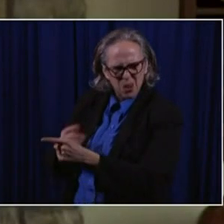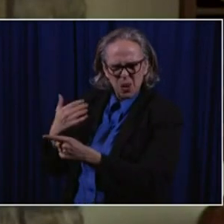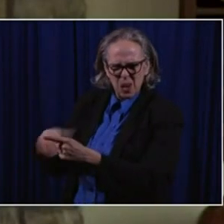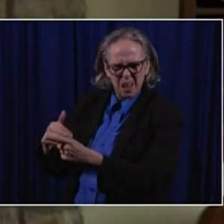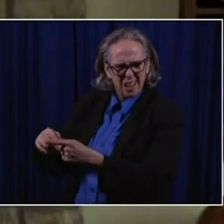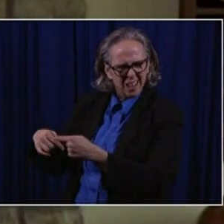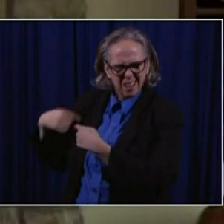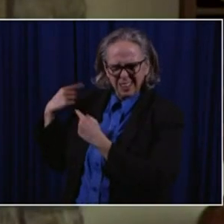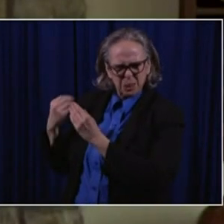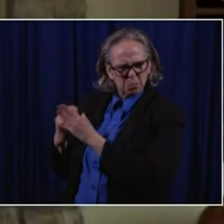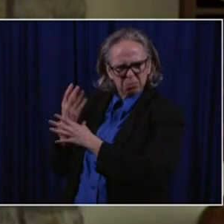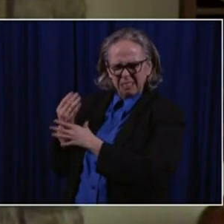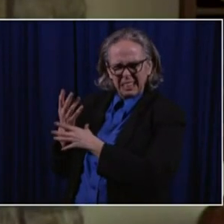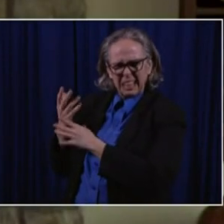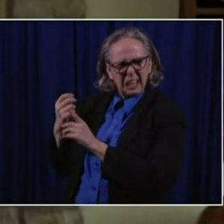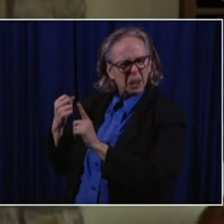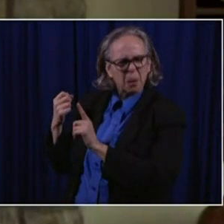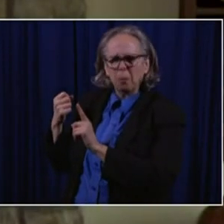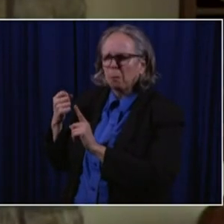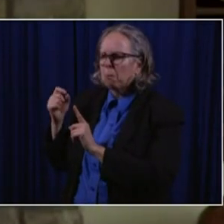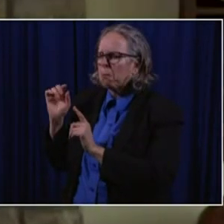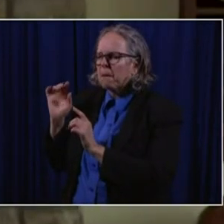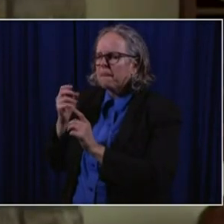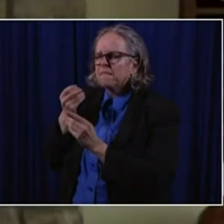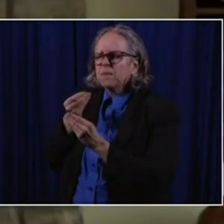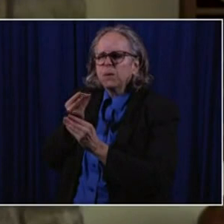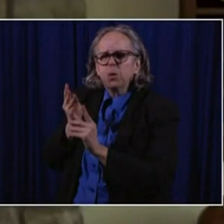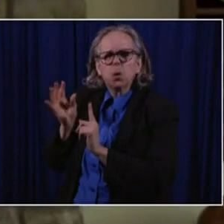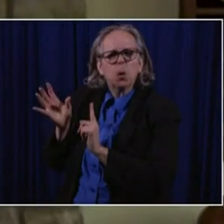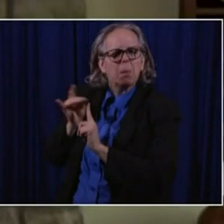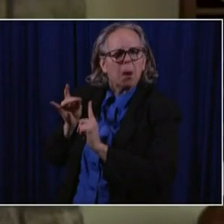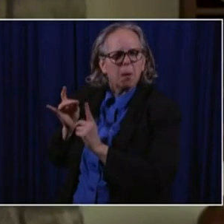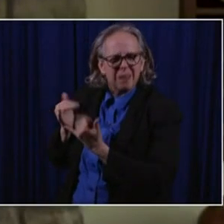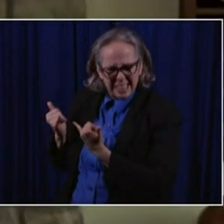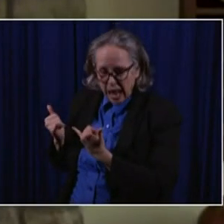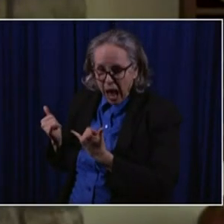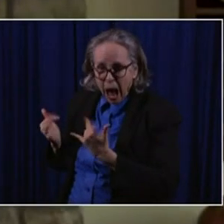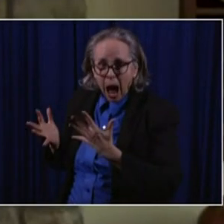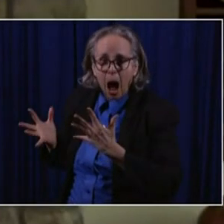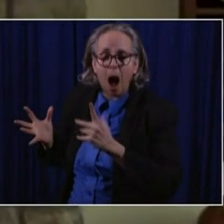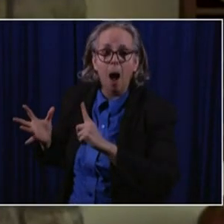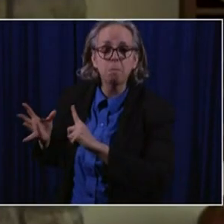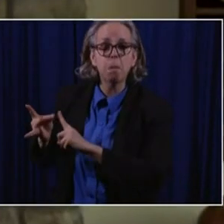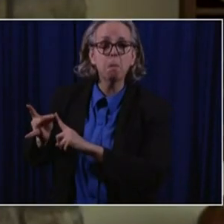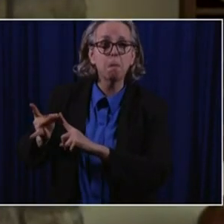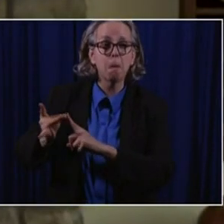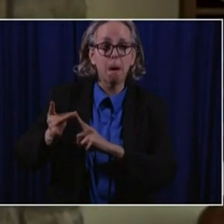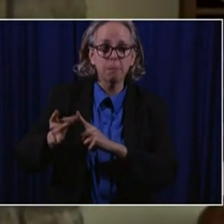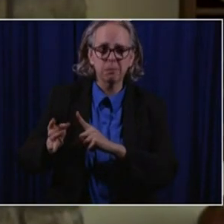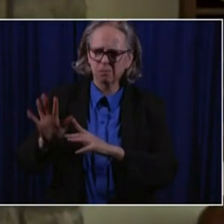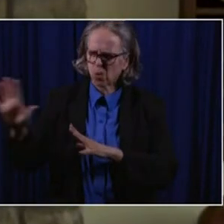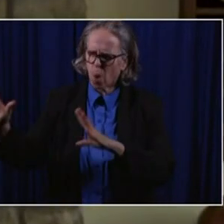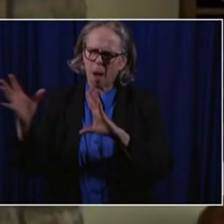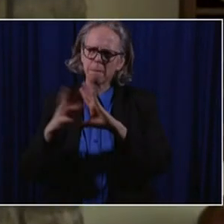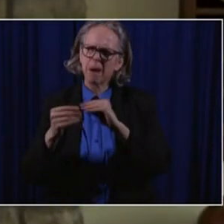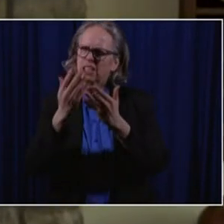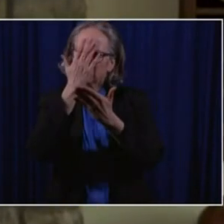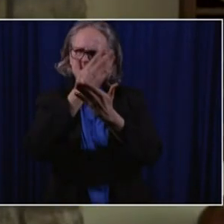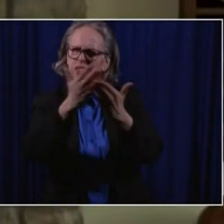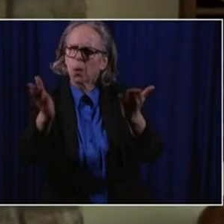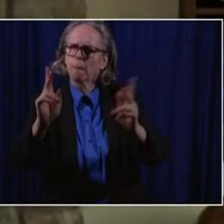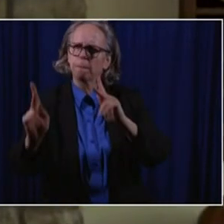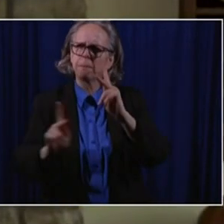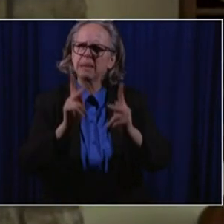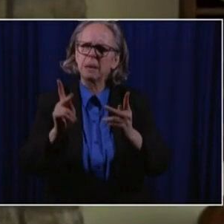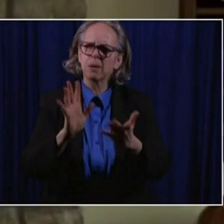I guess that much in the, in the summer. Um, but what, what's your message then to the people of Jefferson County as far as Thanksgiving and